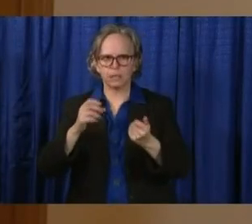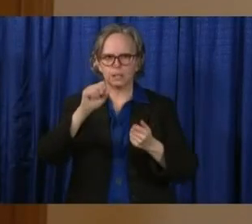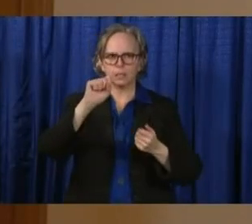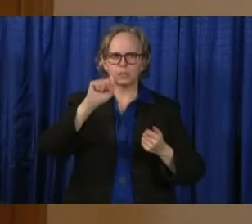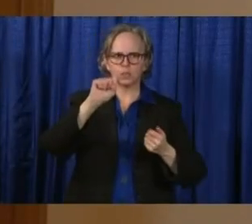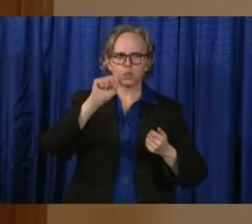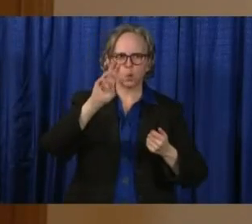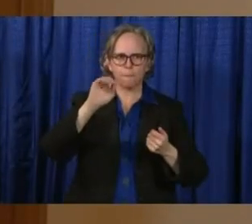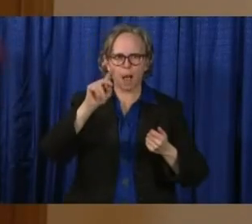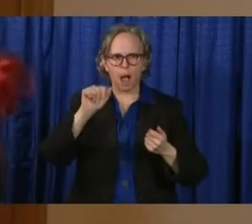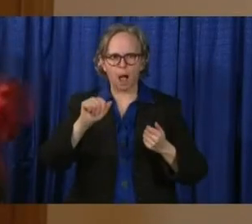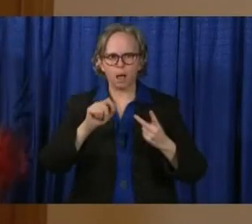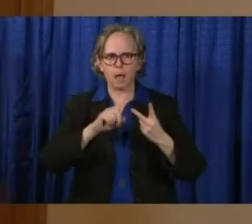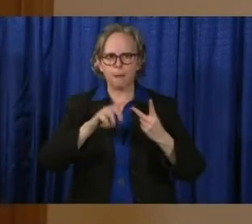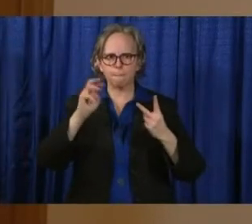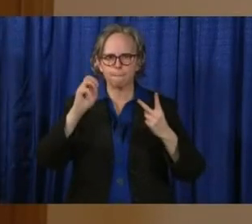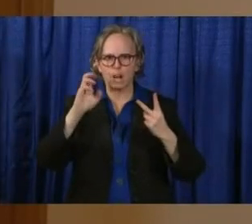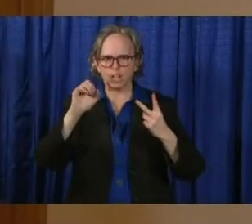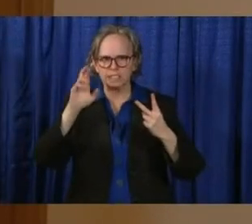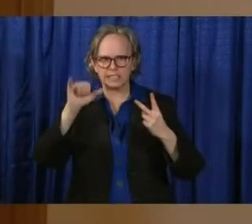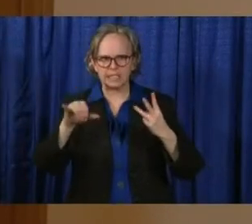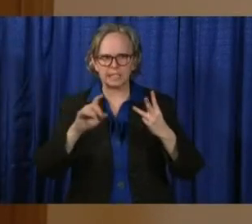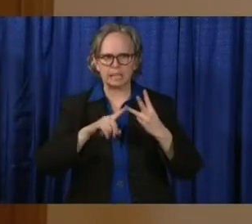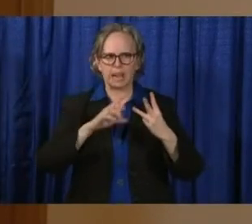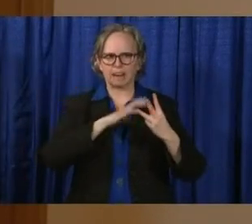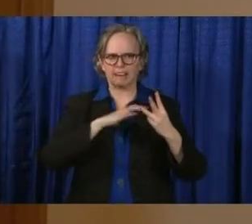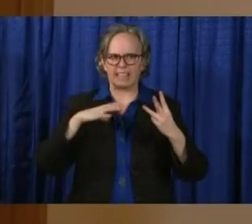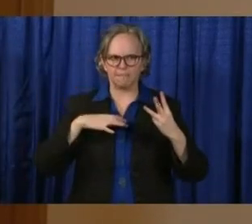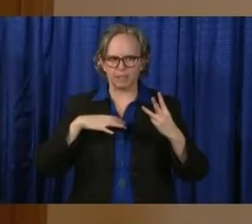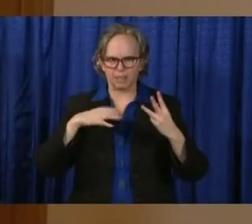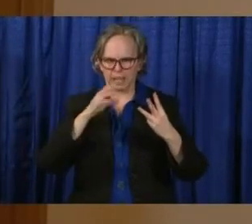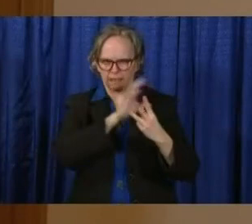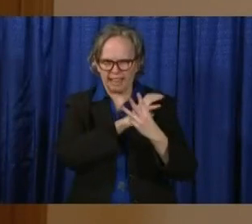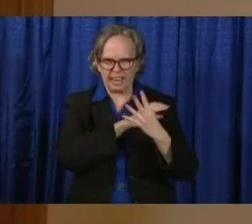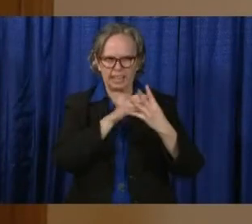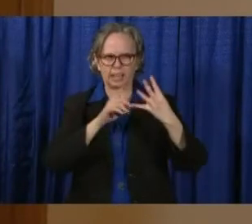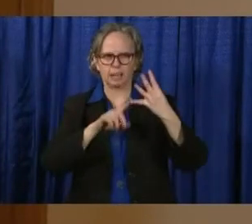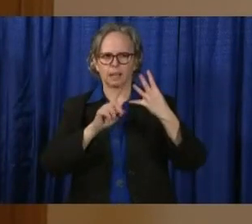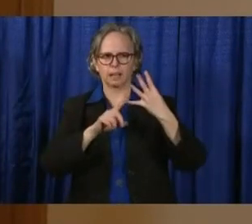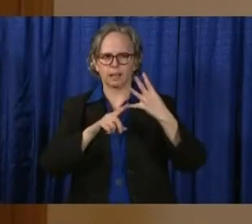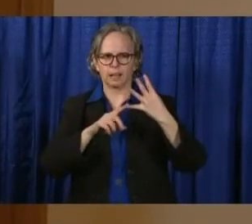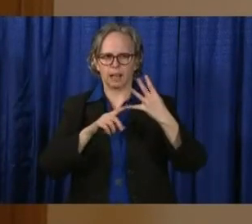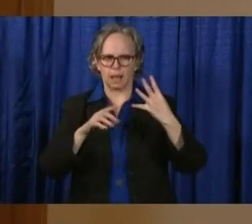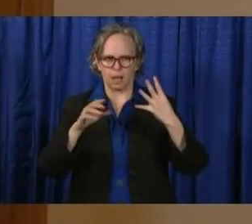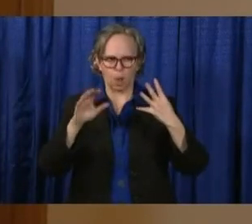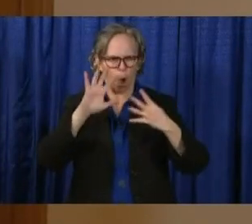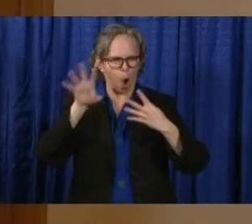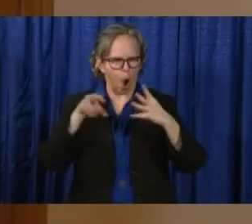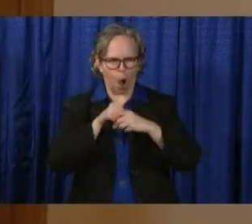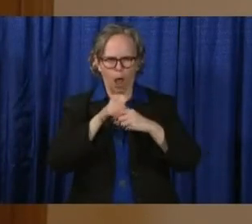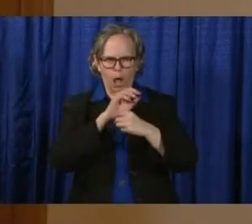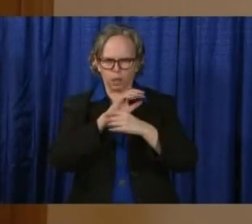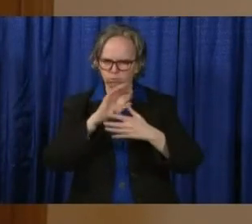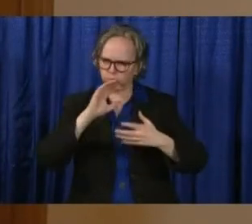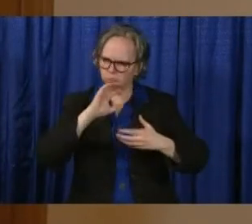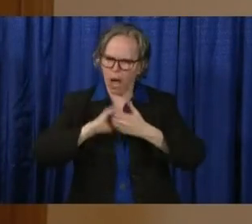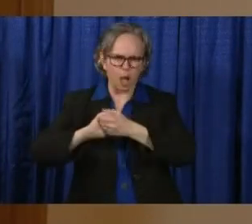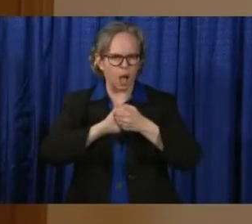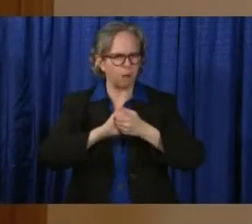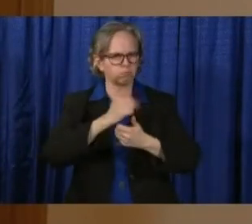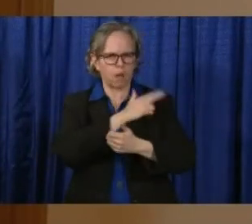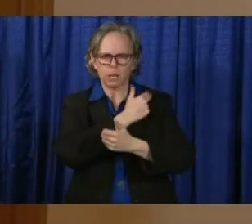and all of those are working collectively to make sure that we balance patients so that no one hospital